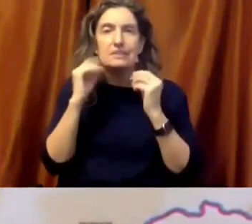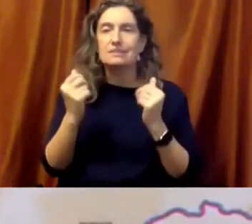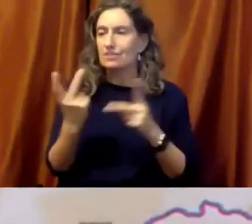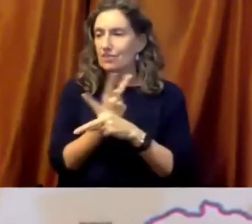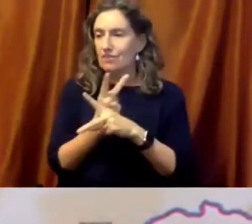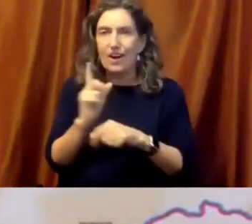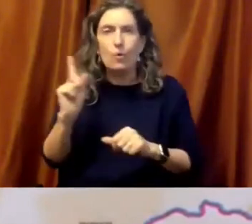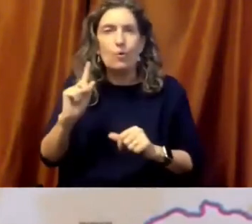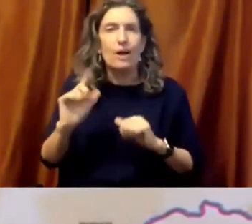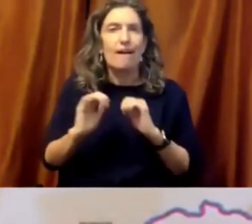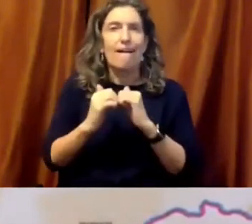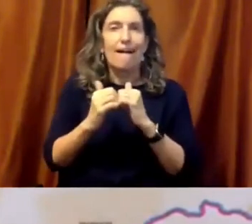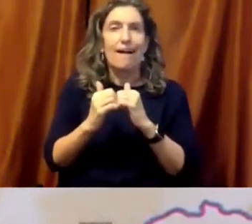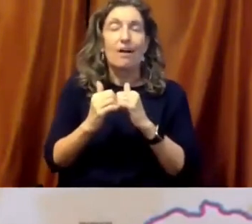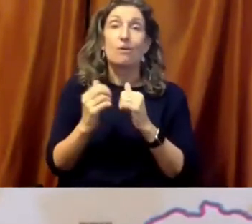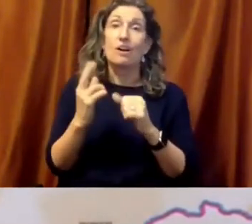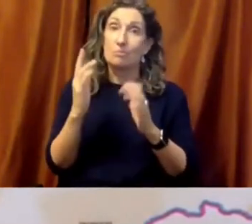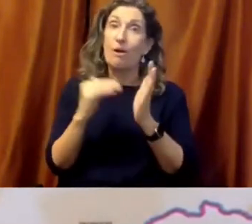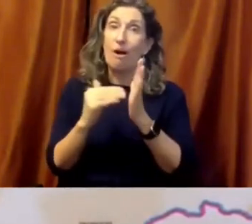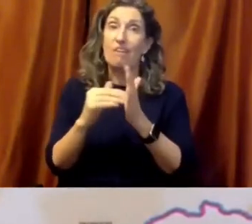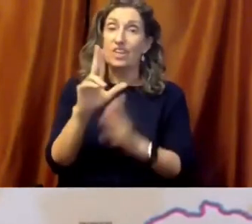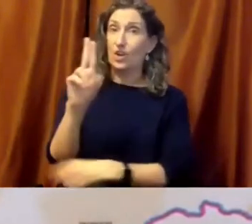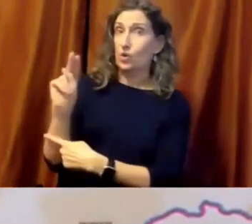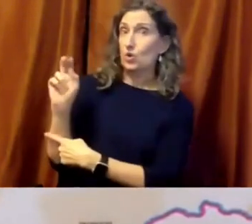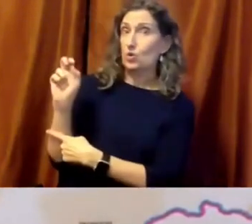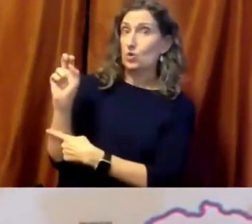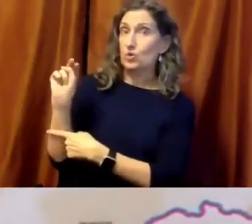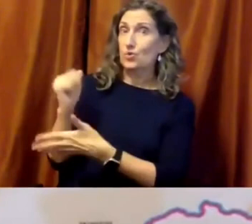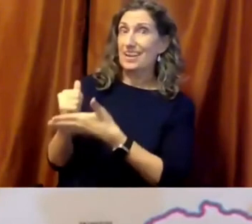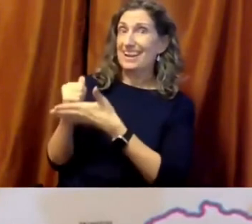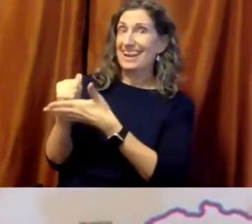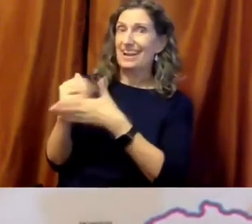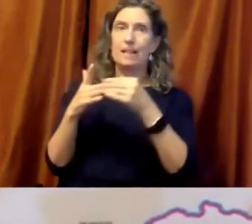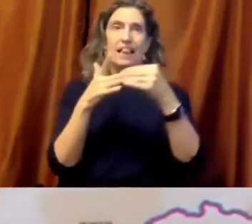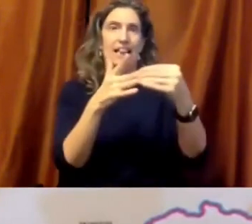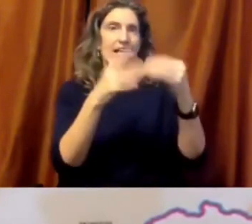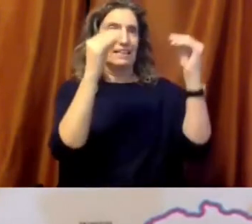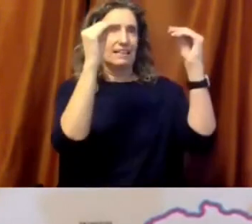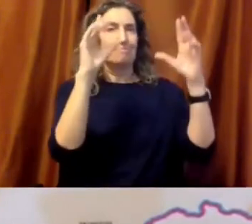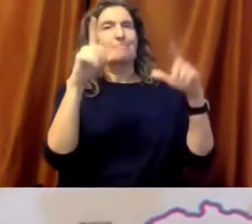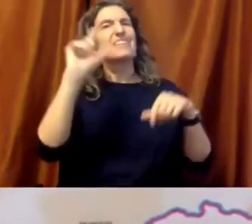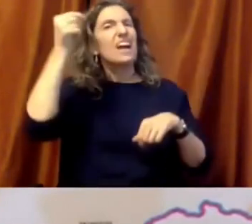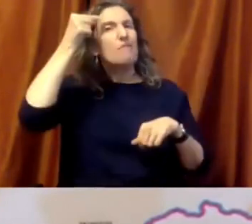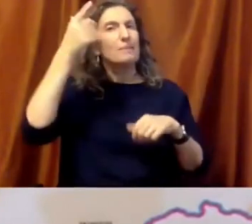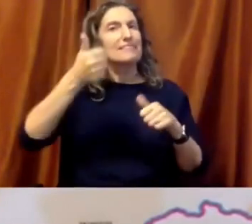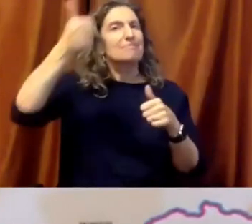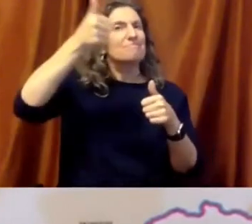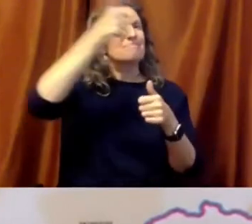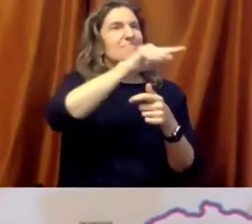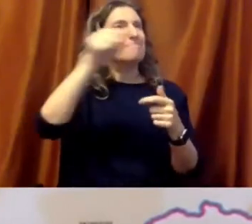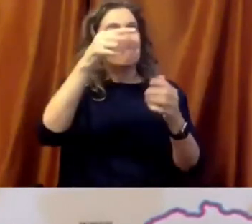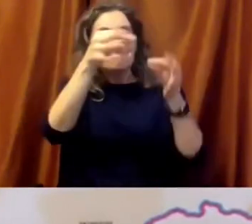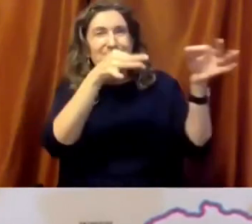in guiding government response to the crisis. We at EI, we've worked directly in an official